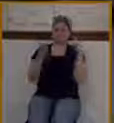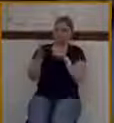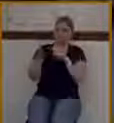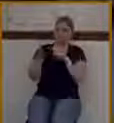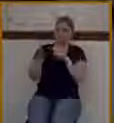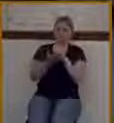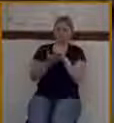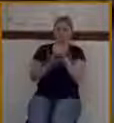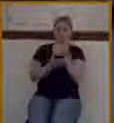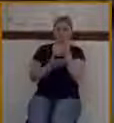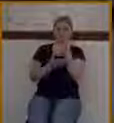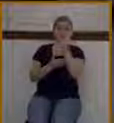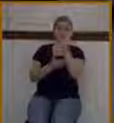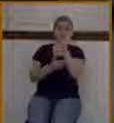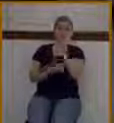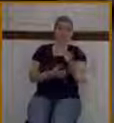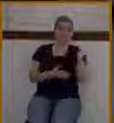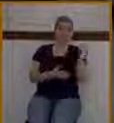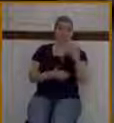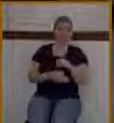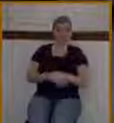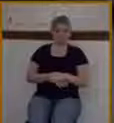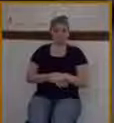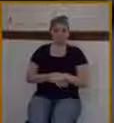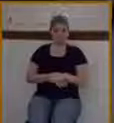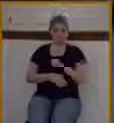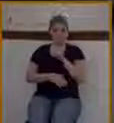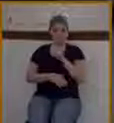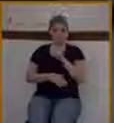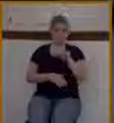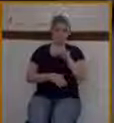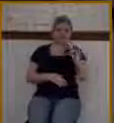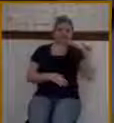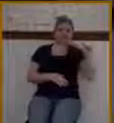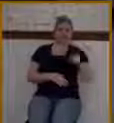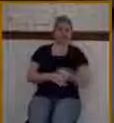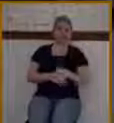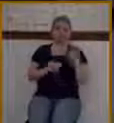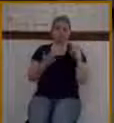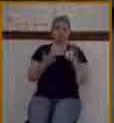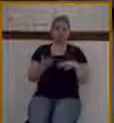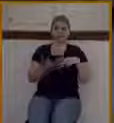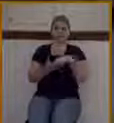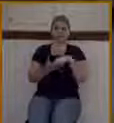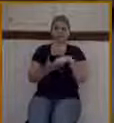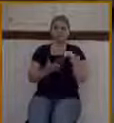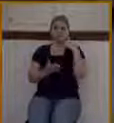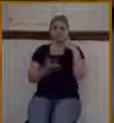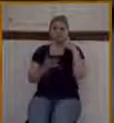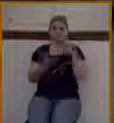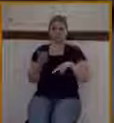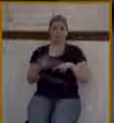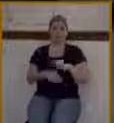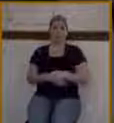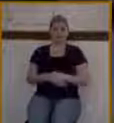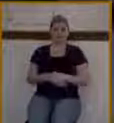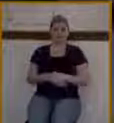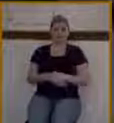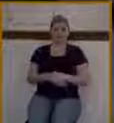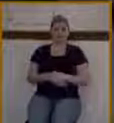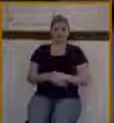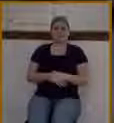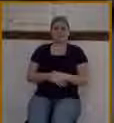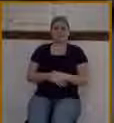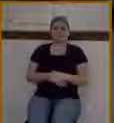morning at verses 1 to 11. And I would ask, would you stand, please, for the reading of God's Word in honor of Scripture? Let's stand